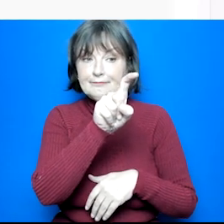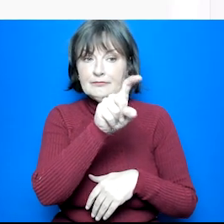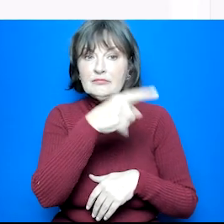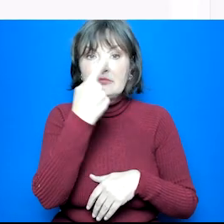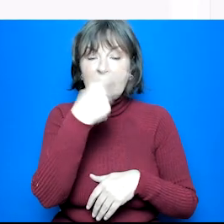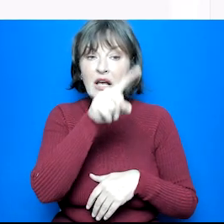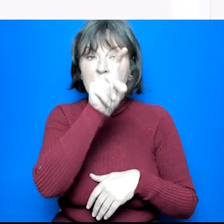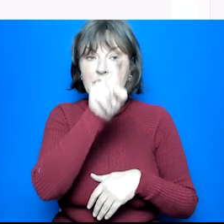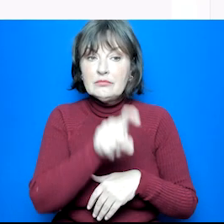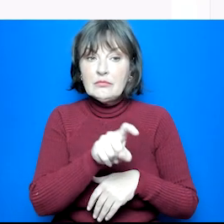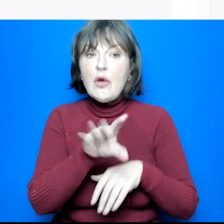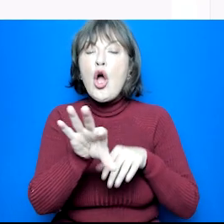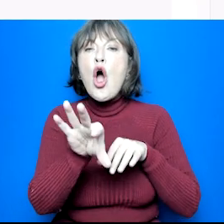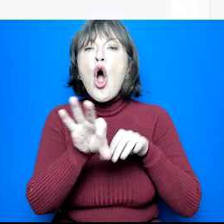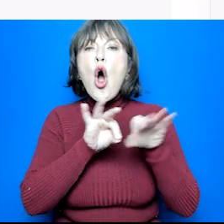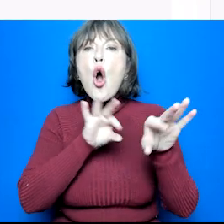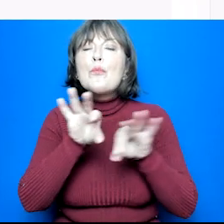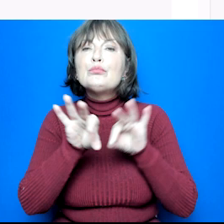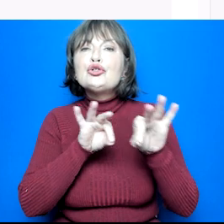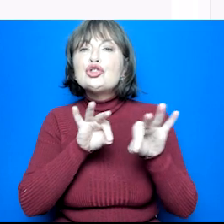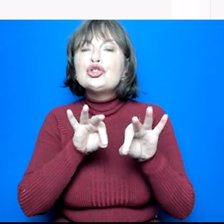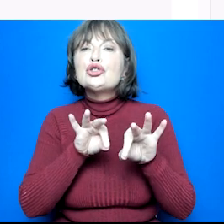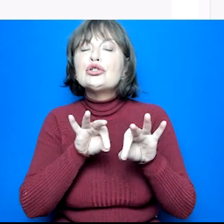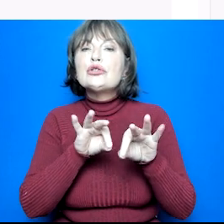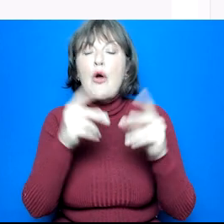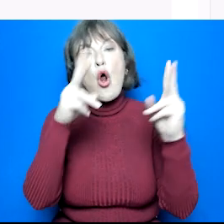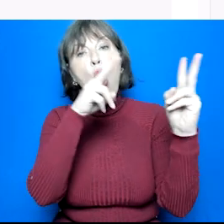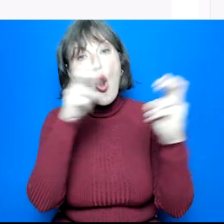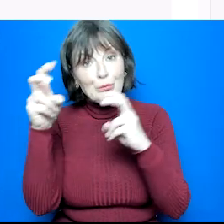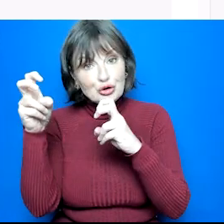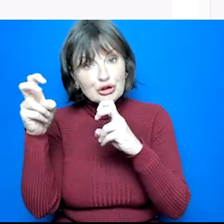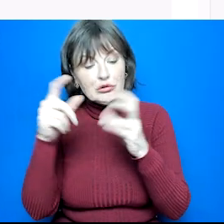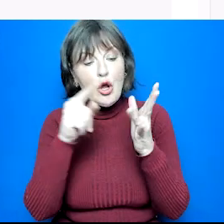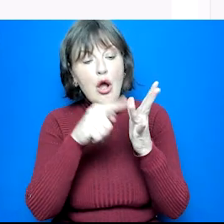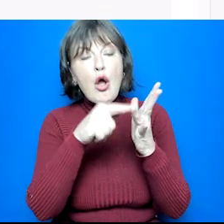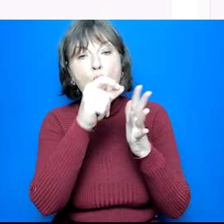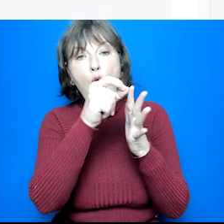we can then click on the button Option Choices tool and have a look in there.